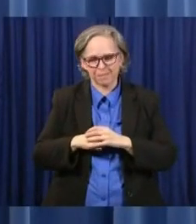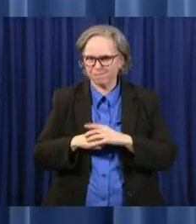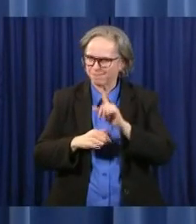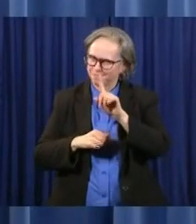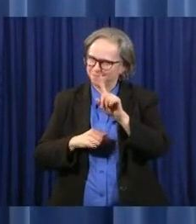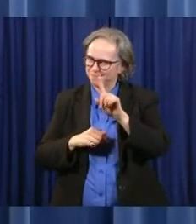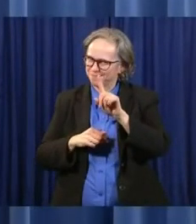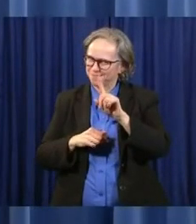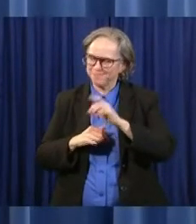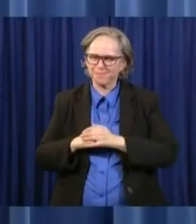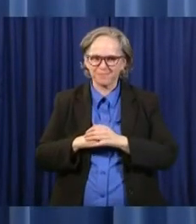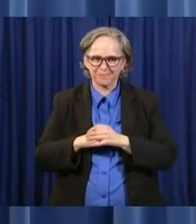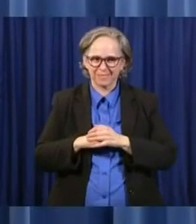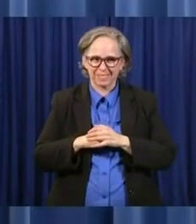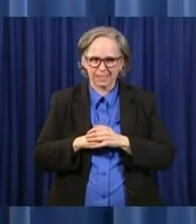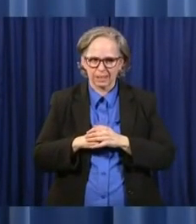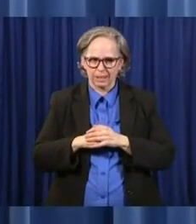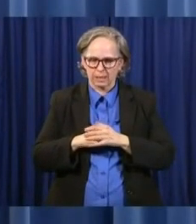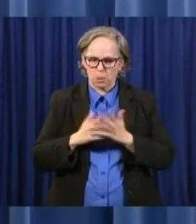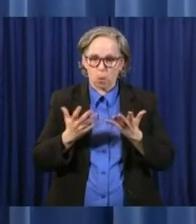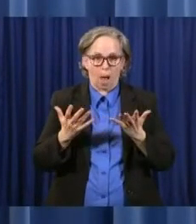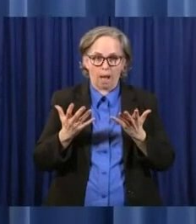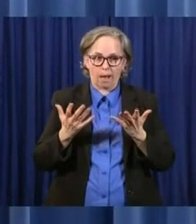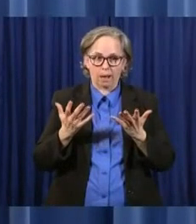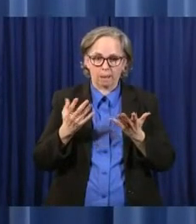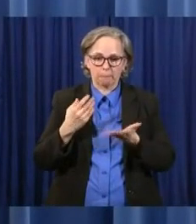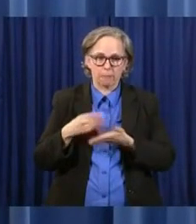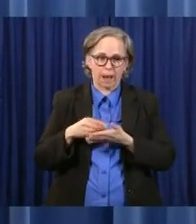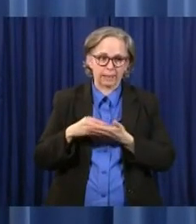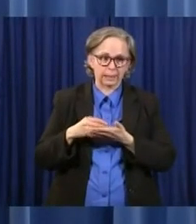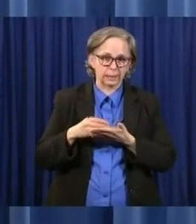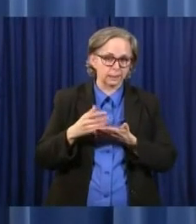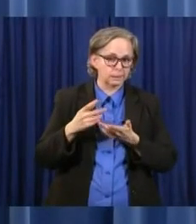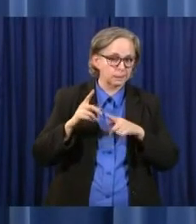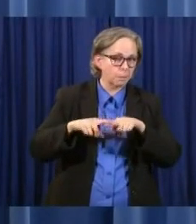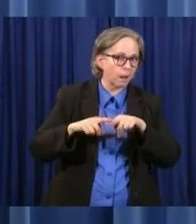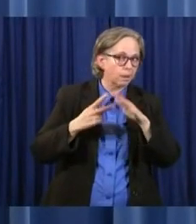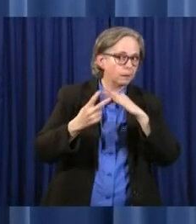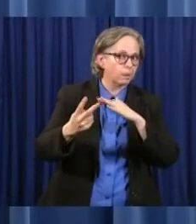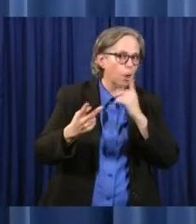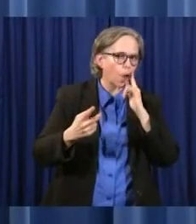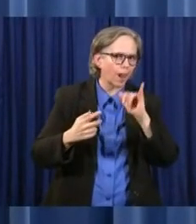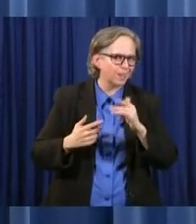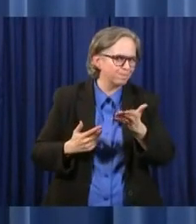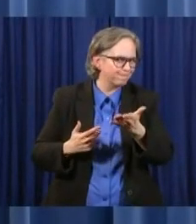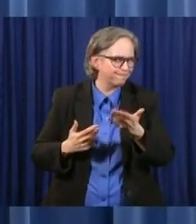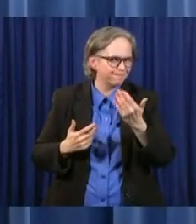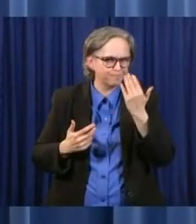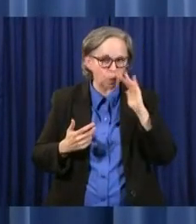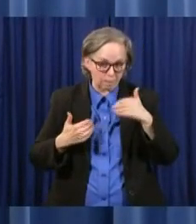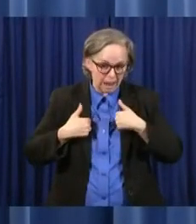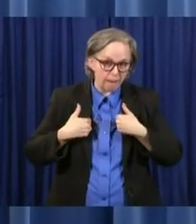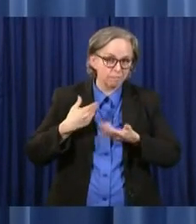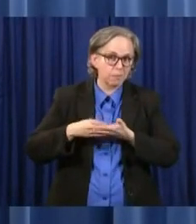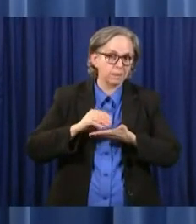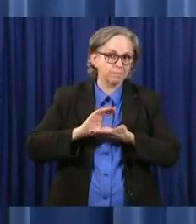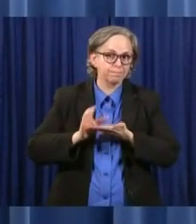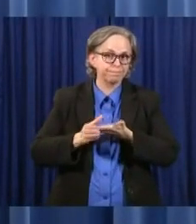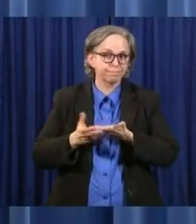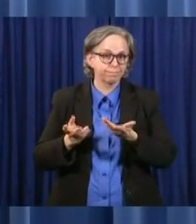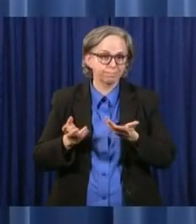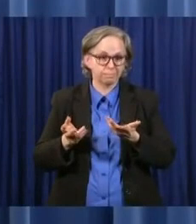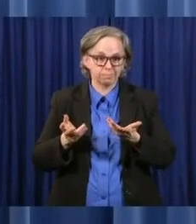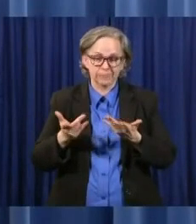is subject to, uh, uh, you know, where this, where this economy is going. So, um, it's still a priority